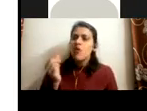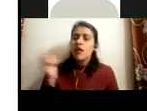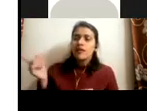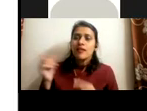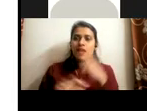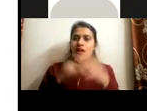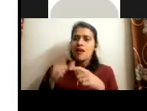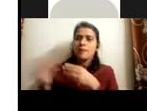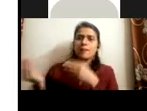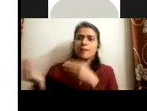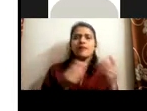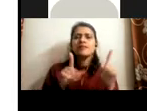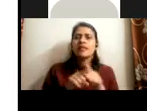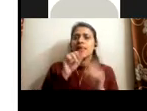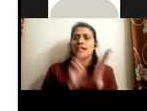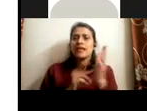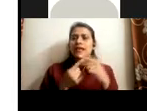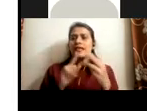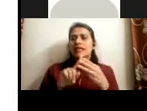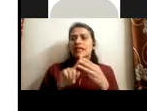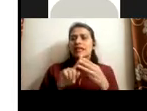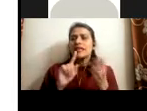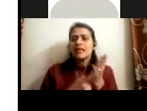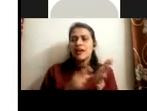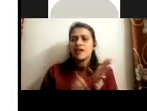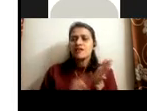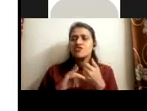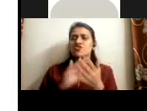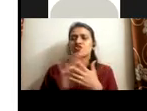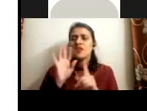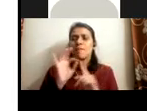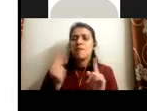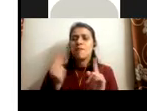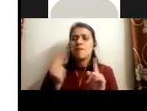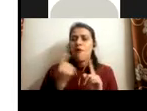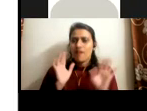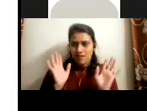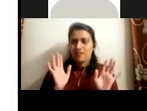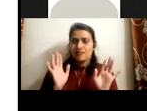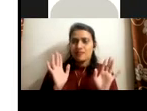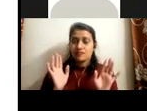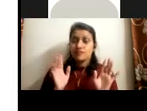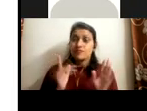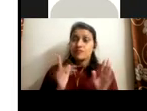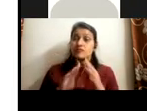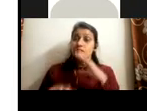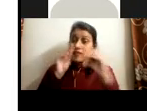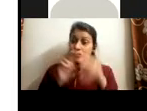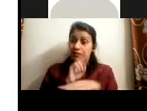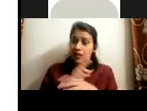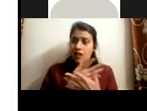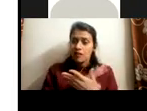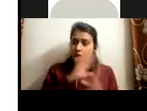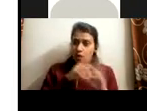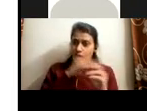not a job. So the employer is pretty much fine to take up. And, uh, and in the internship, the person is able to demonstrate the